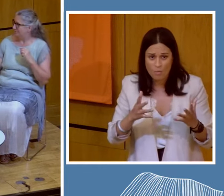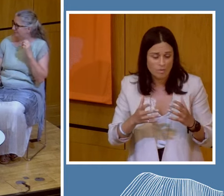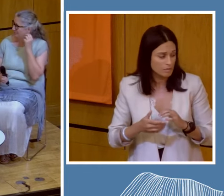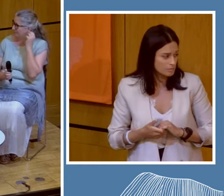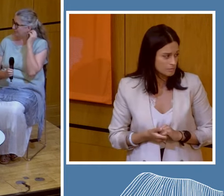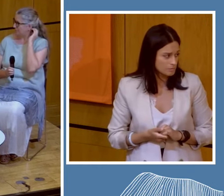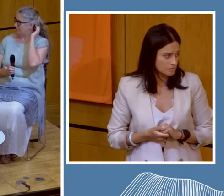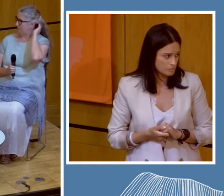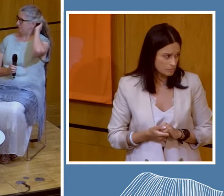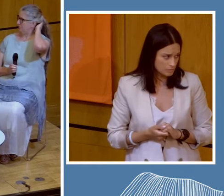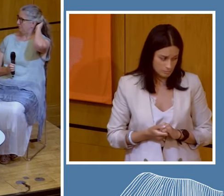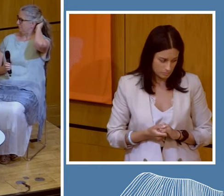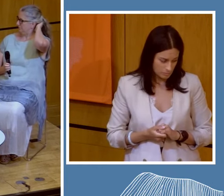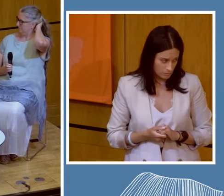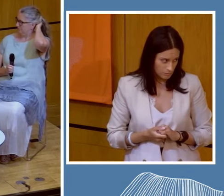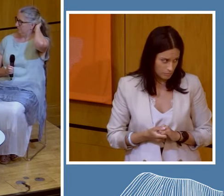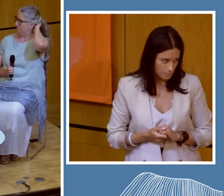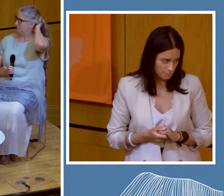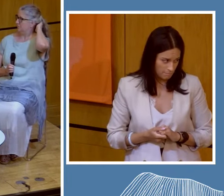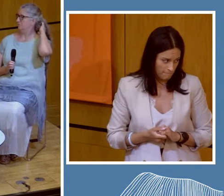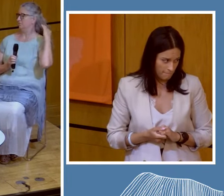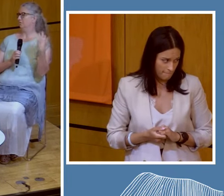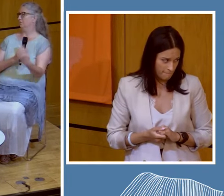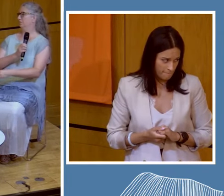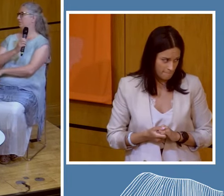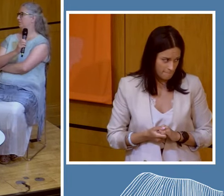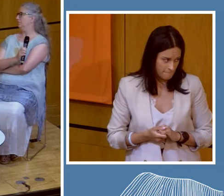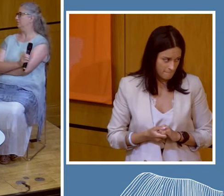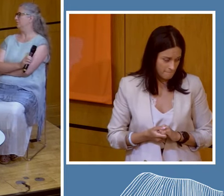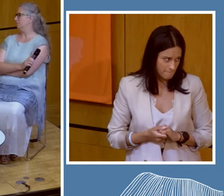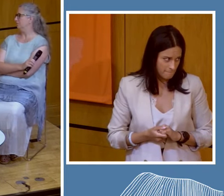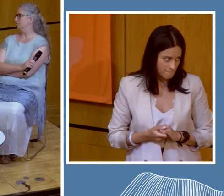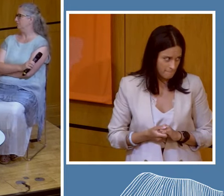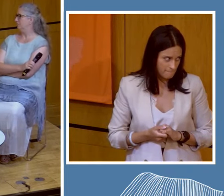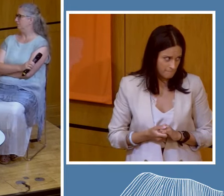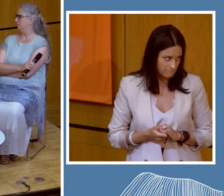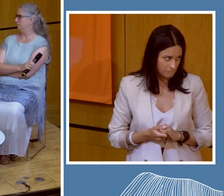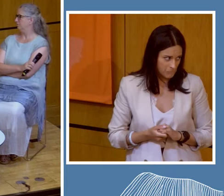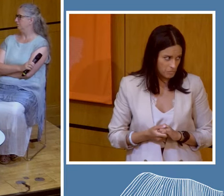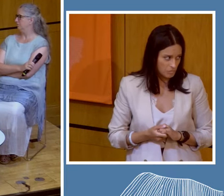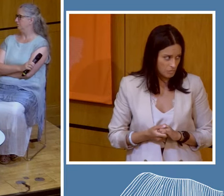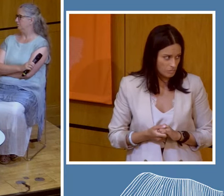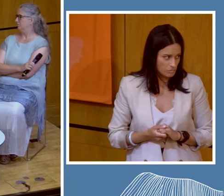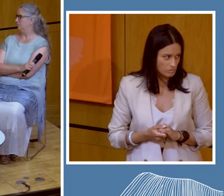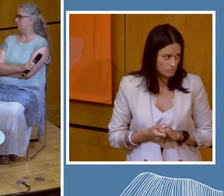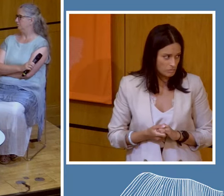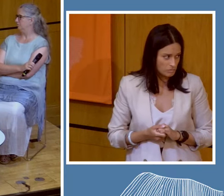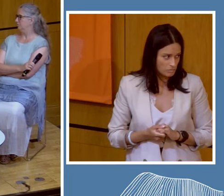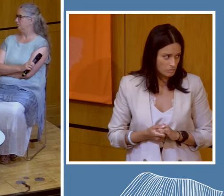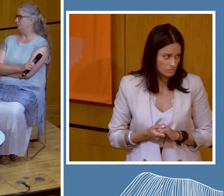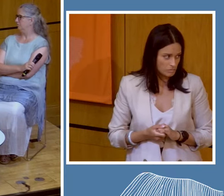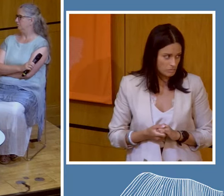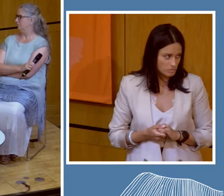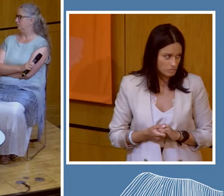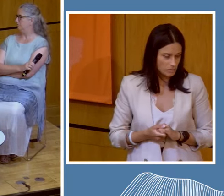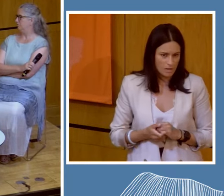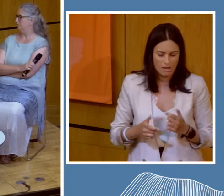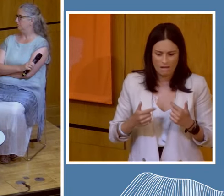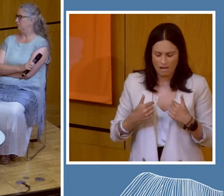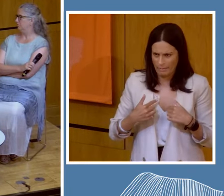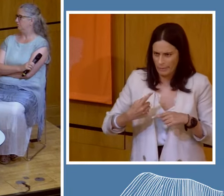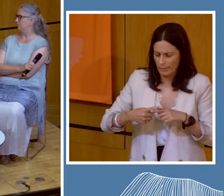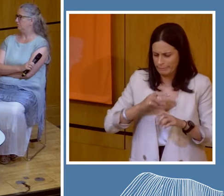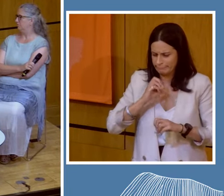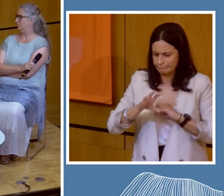OK, do you want to respond? And then just very quickly. I sometimes wonder whether there is now a disconnect